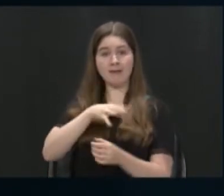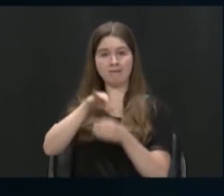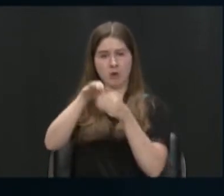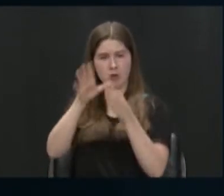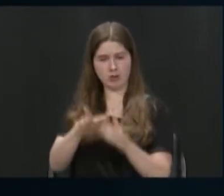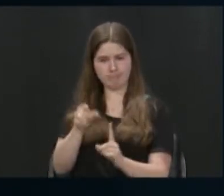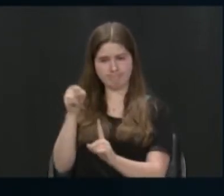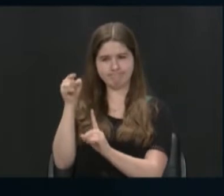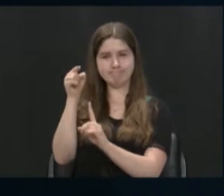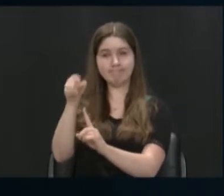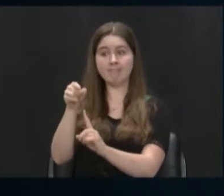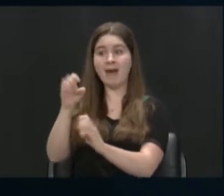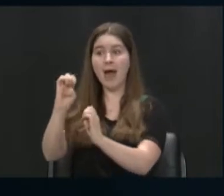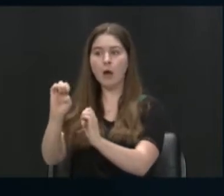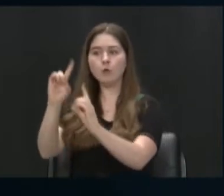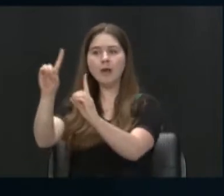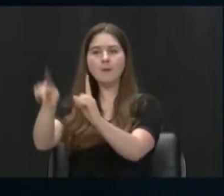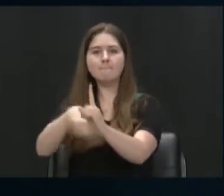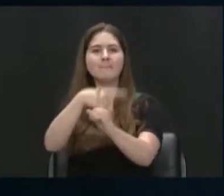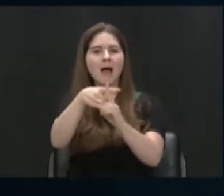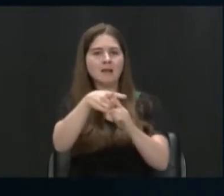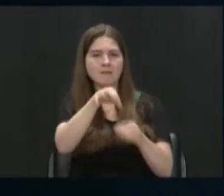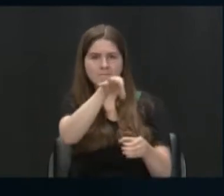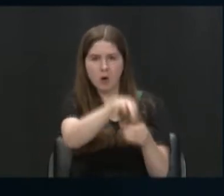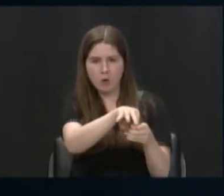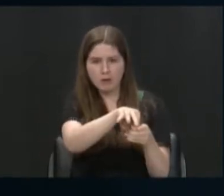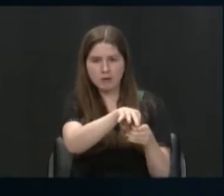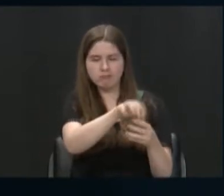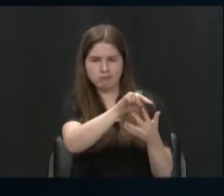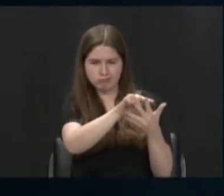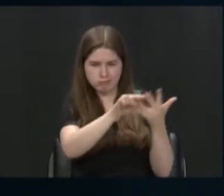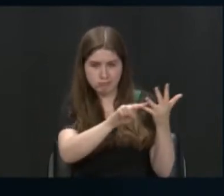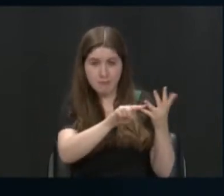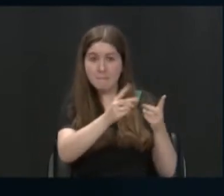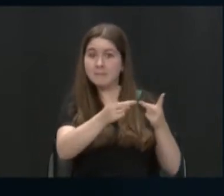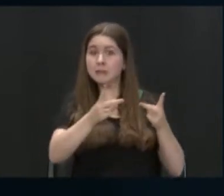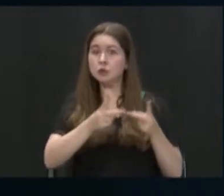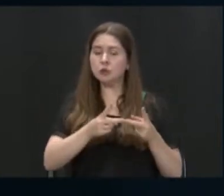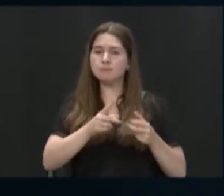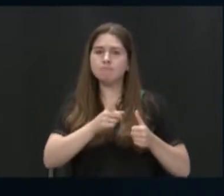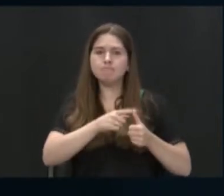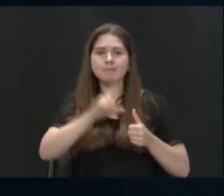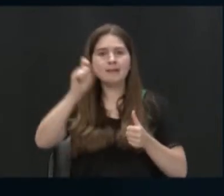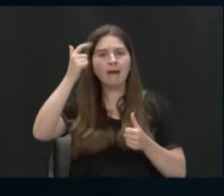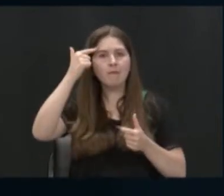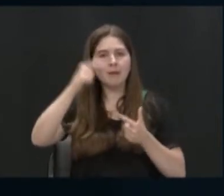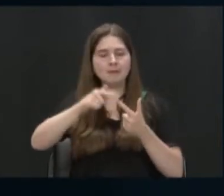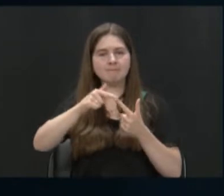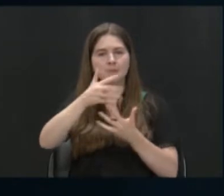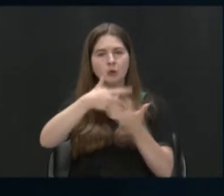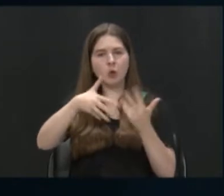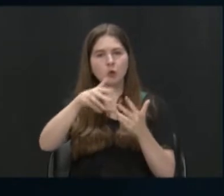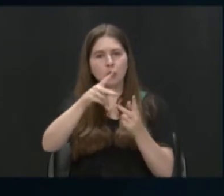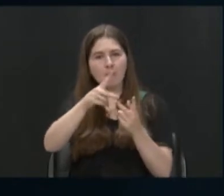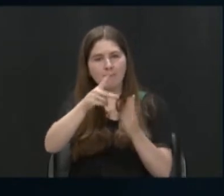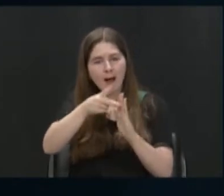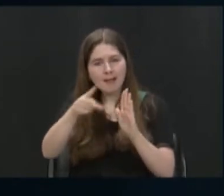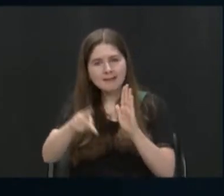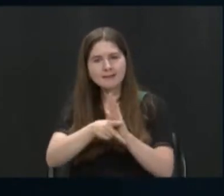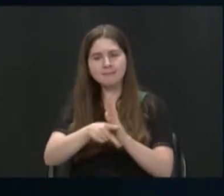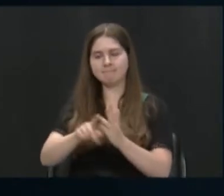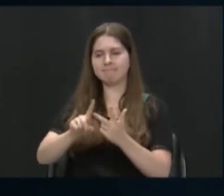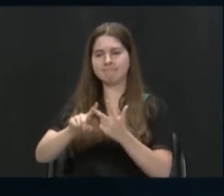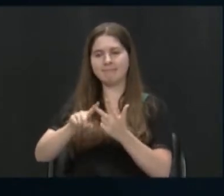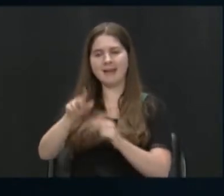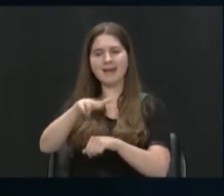education as it does on voting and some of the positions include government, social policy, and natural resources. So